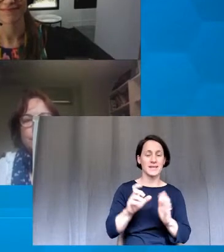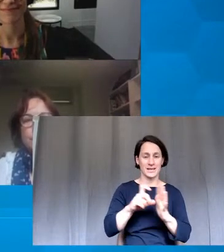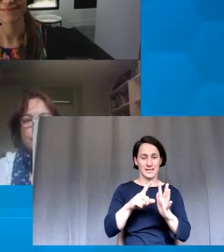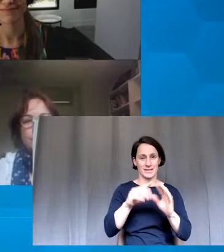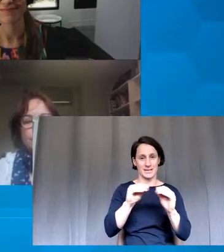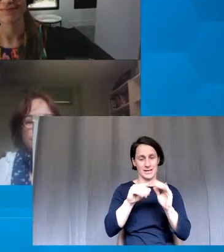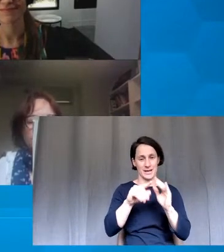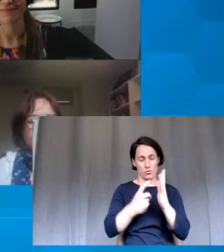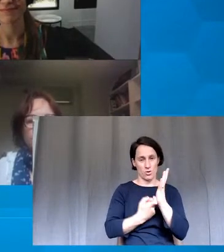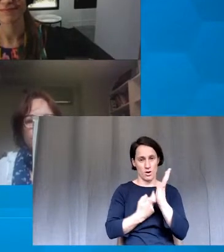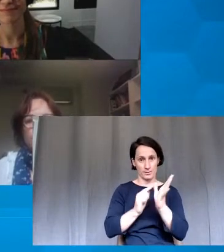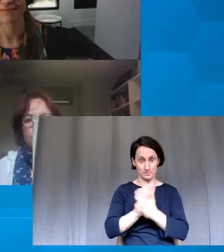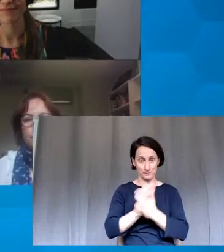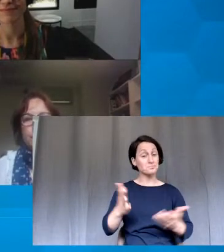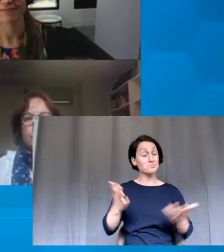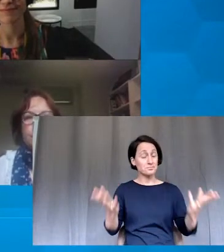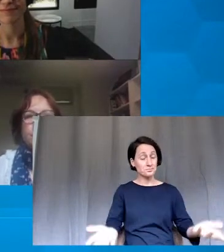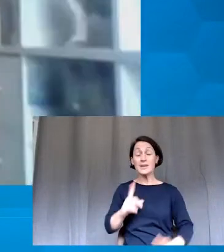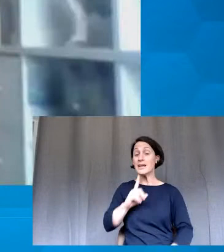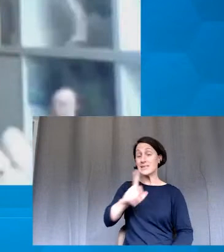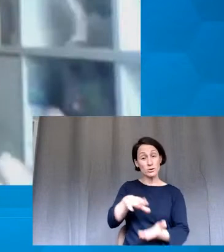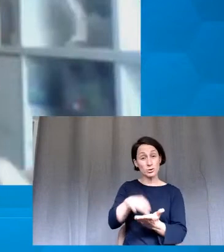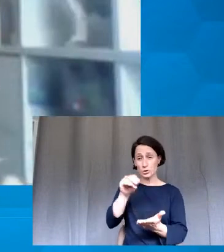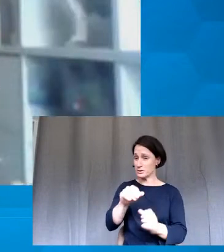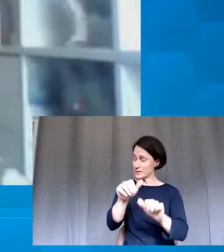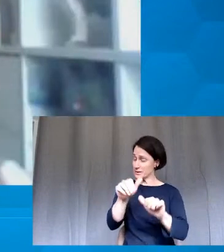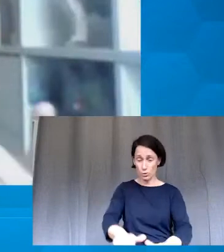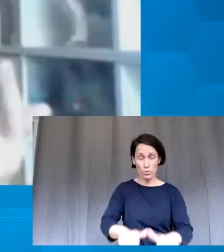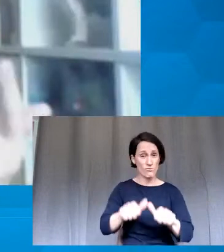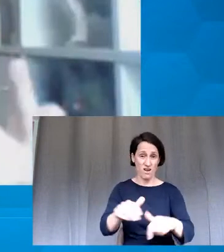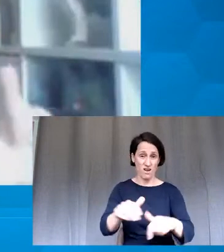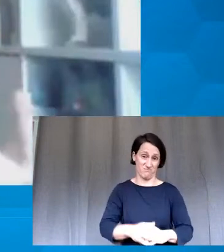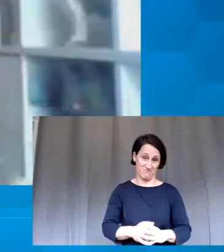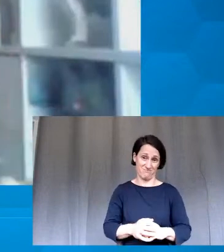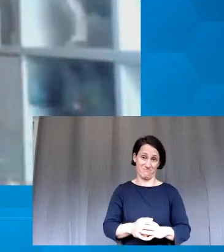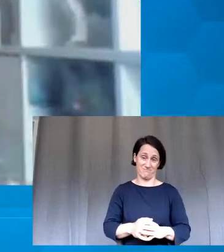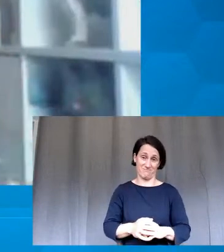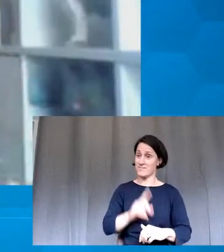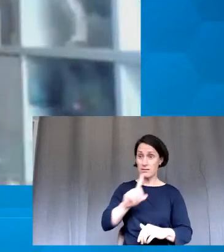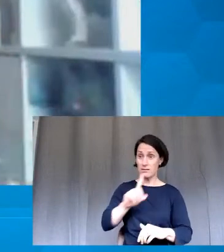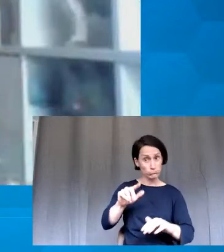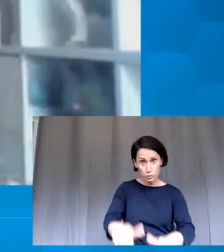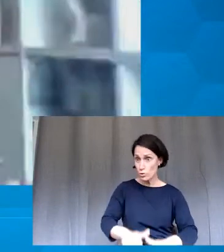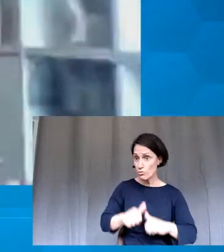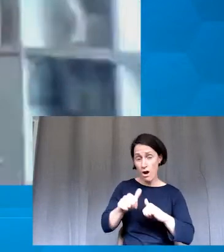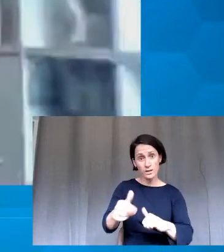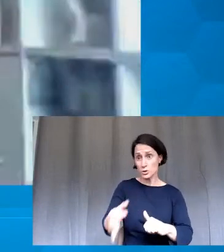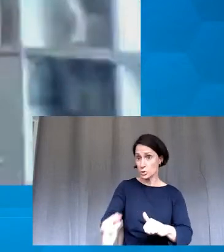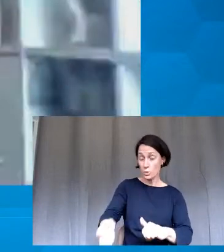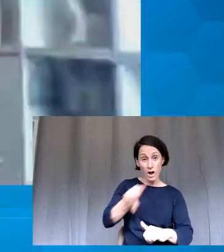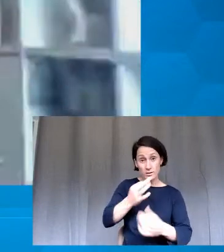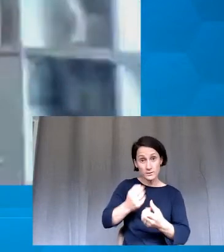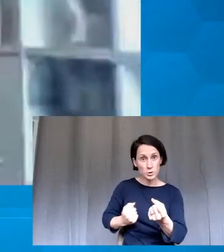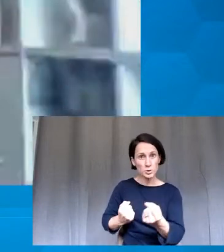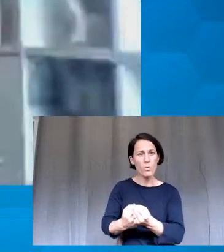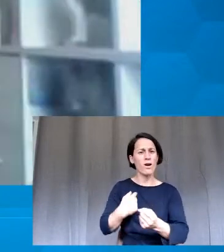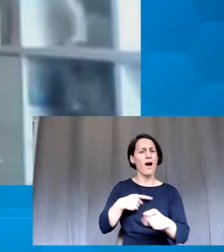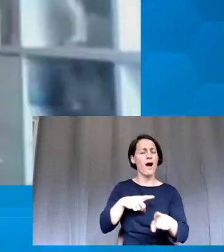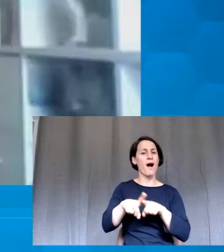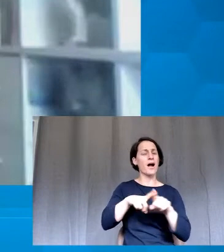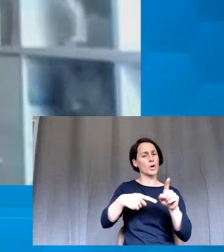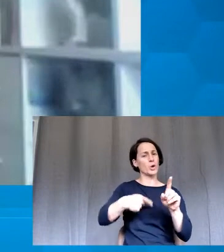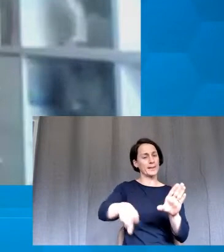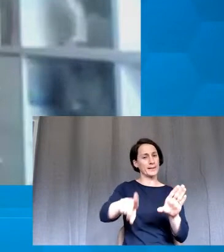tell students that it's okay. And that's one big lesson that I sort of learned this year. I'm relatively new to